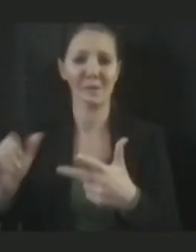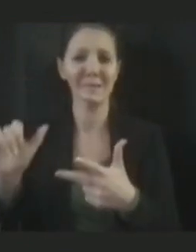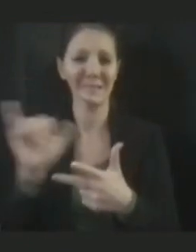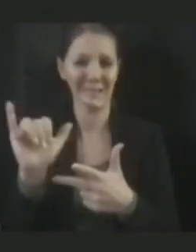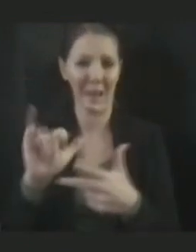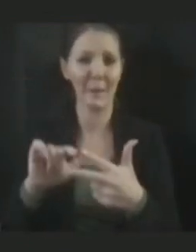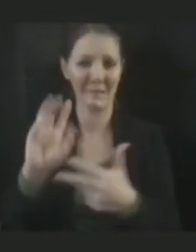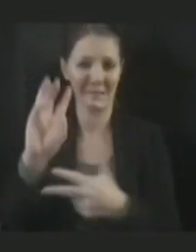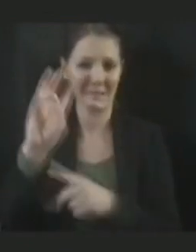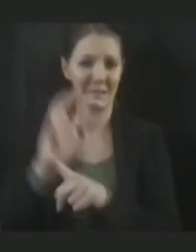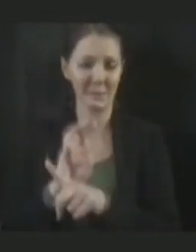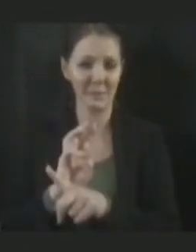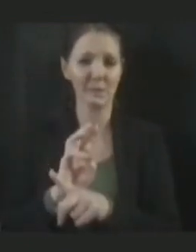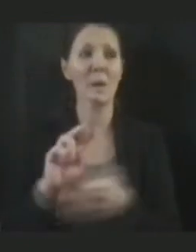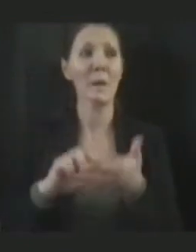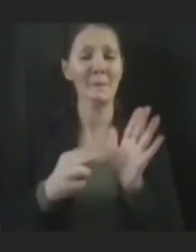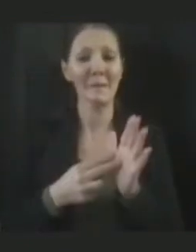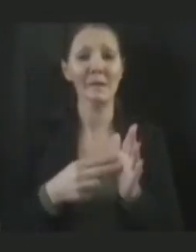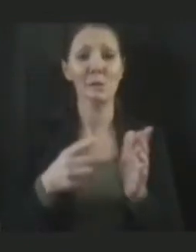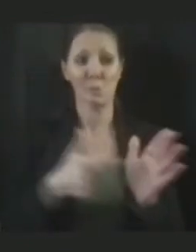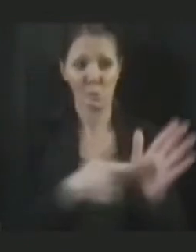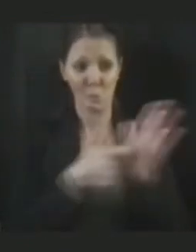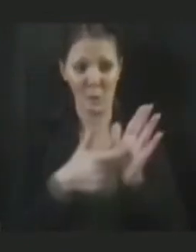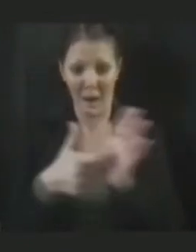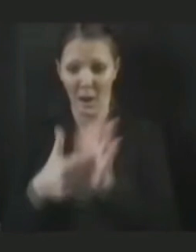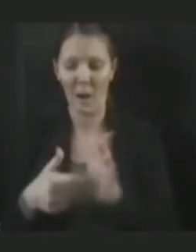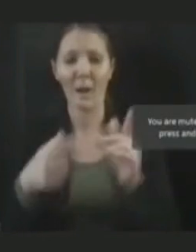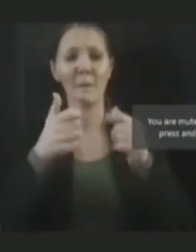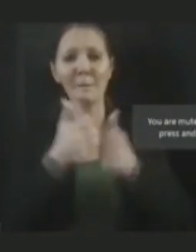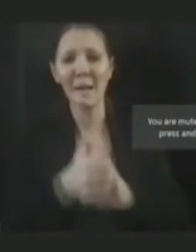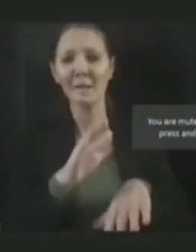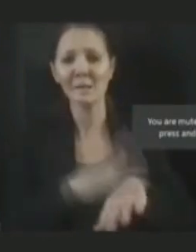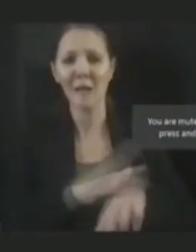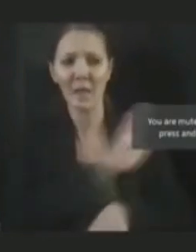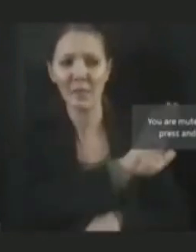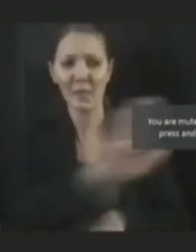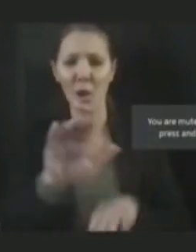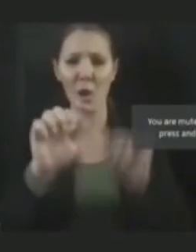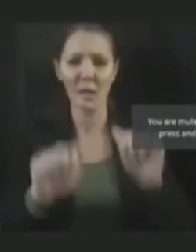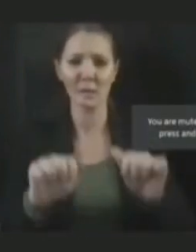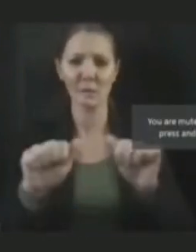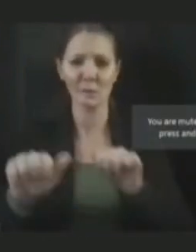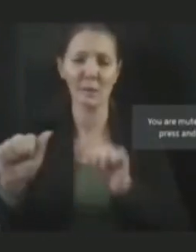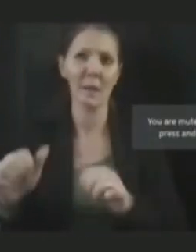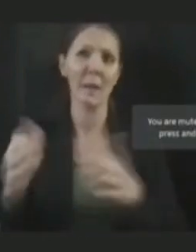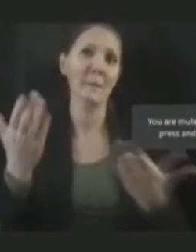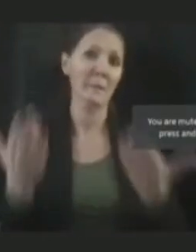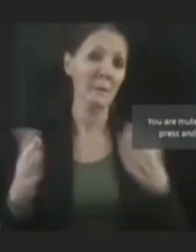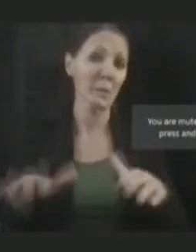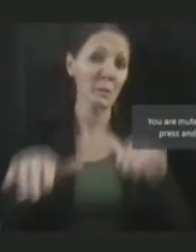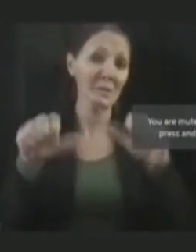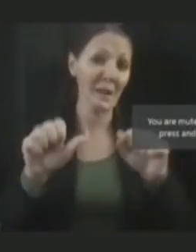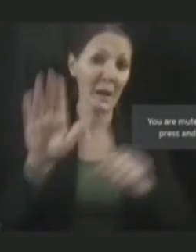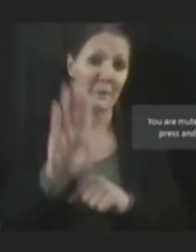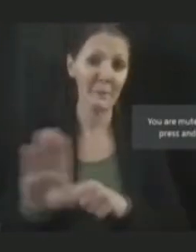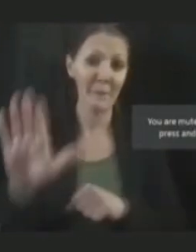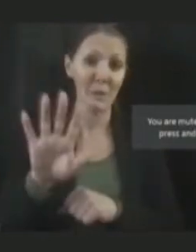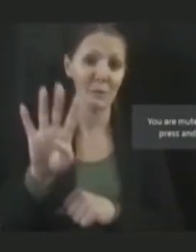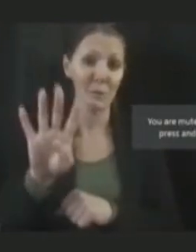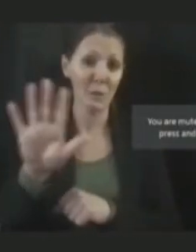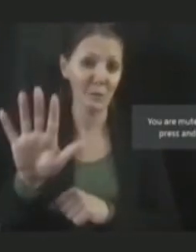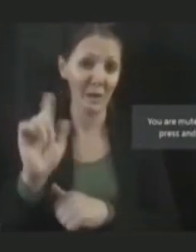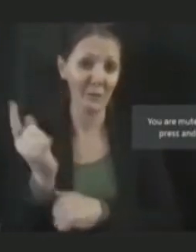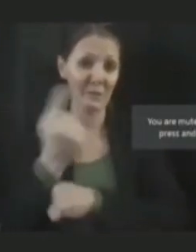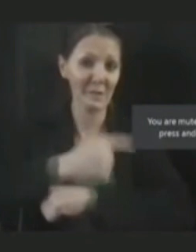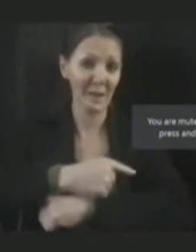requirement based on eligibility. And, you know, it will take about 45 days for